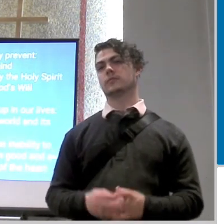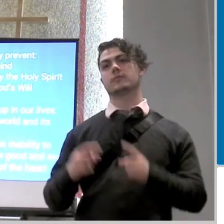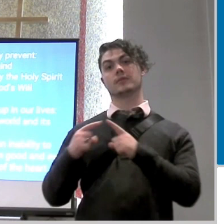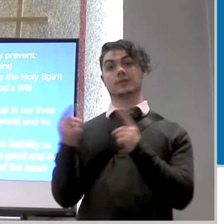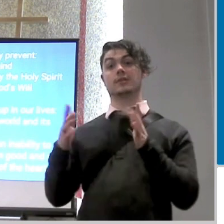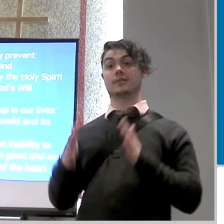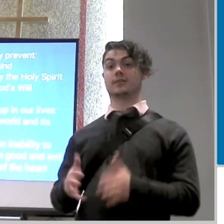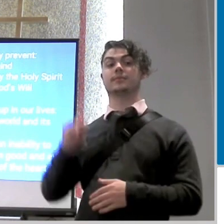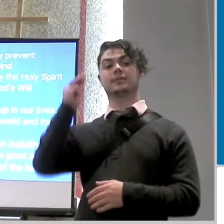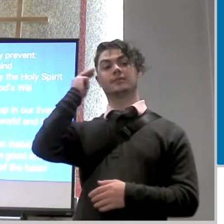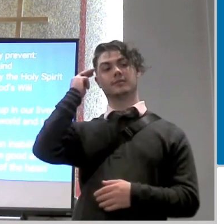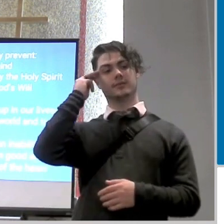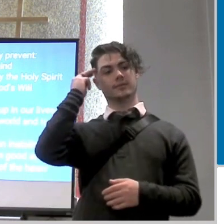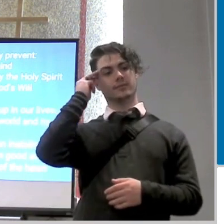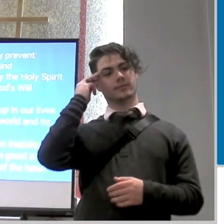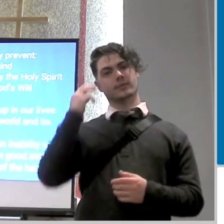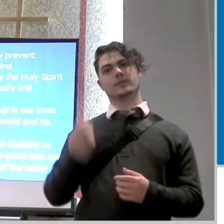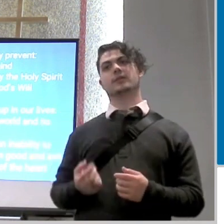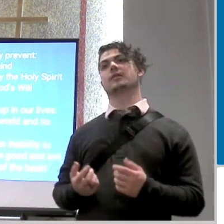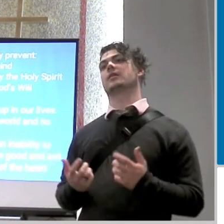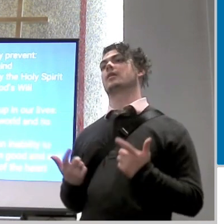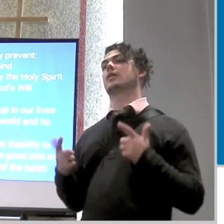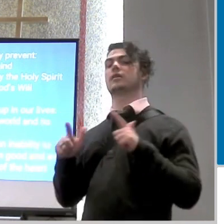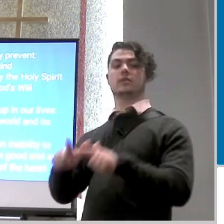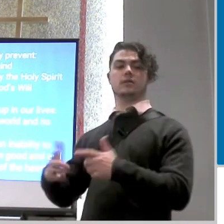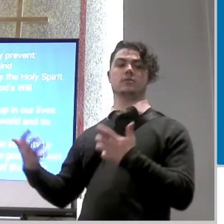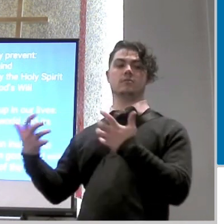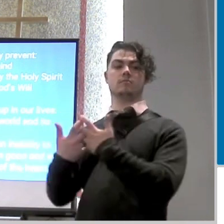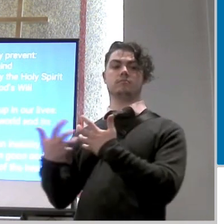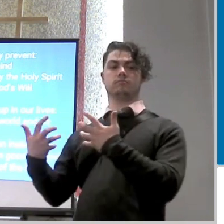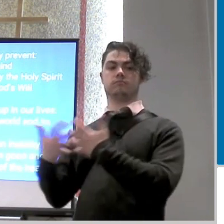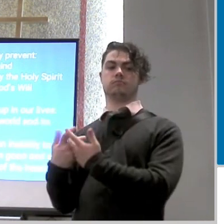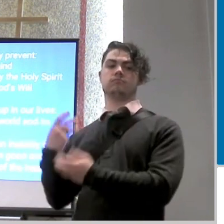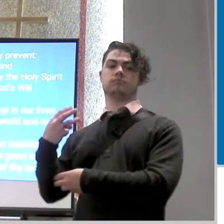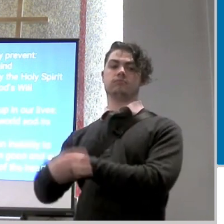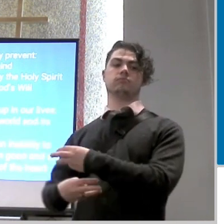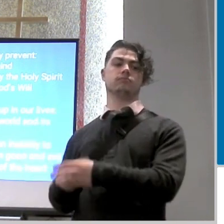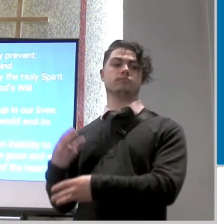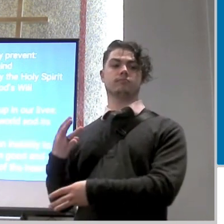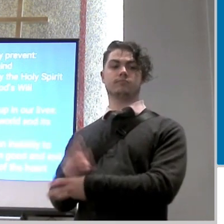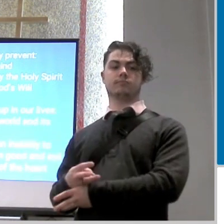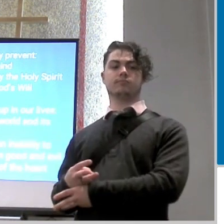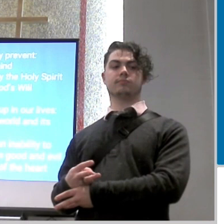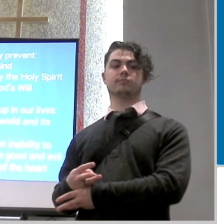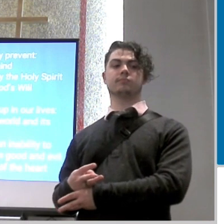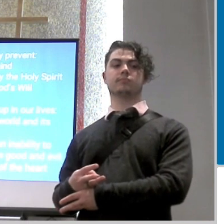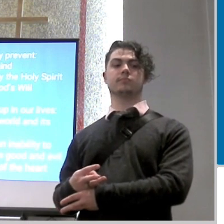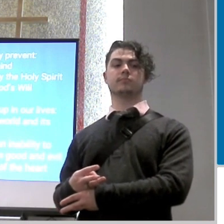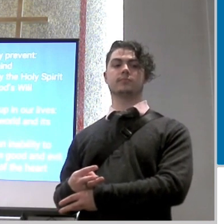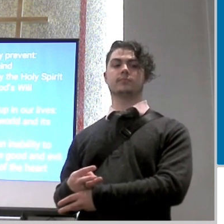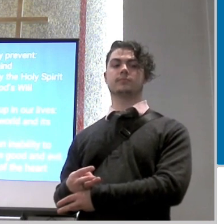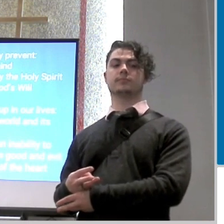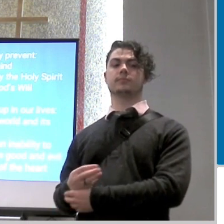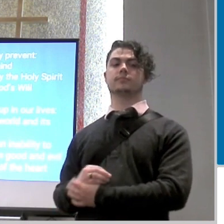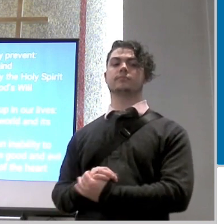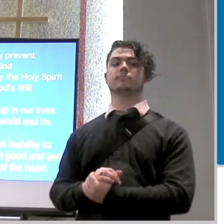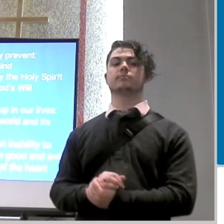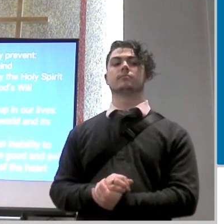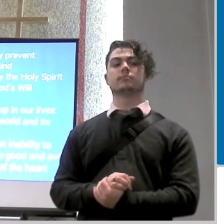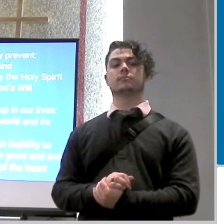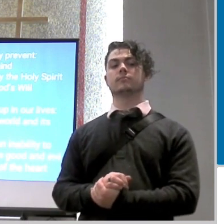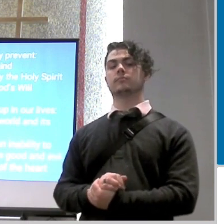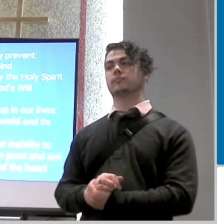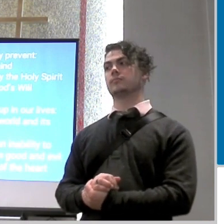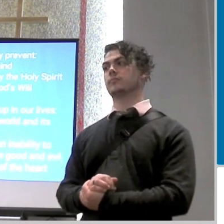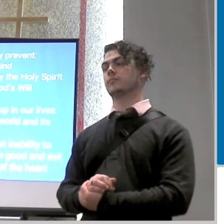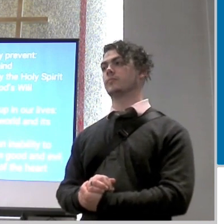conformity to the world and its standards you have to ask yourself right now what do i